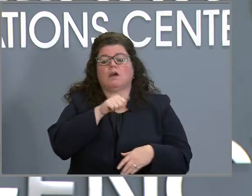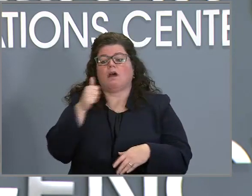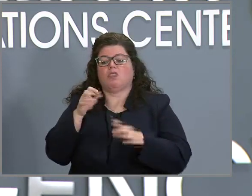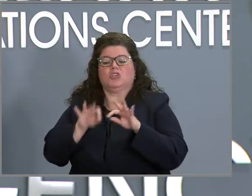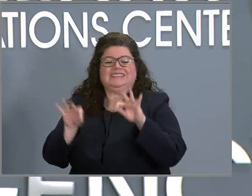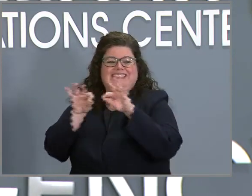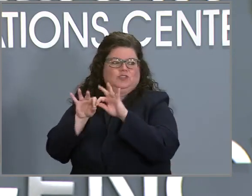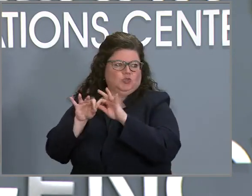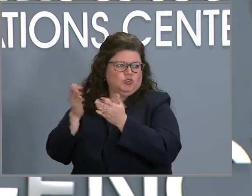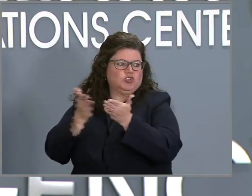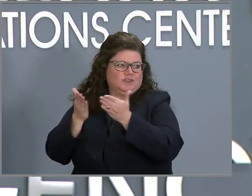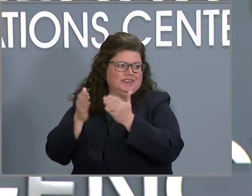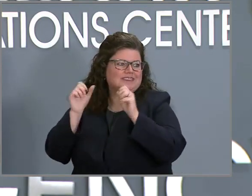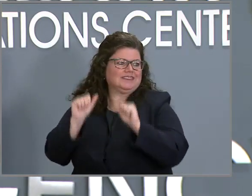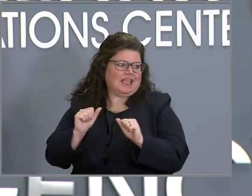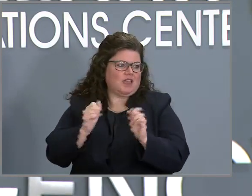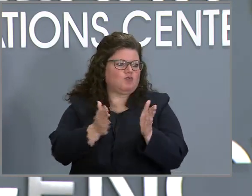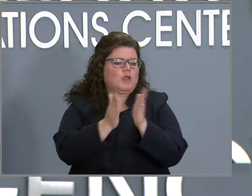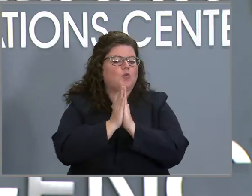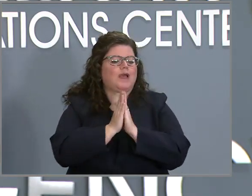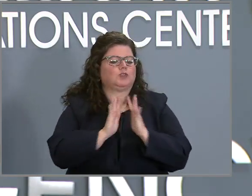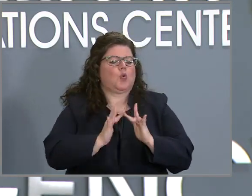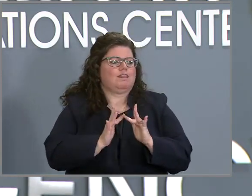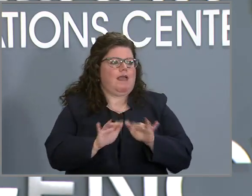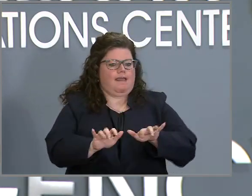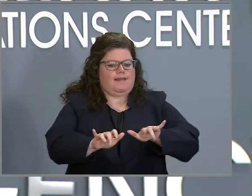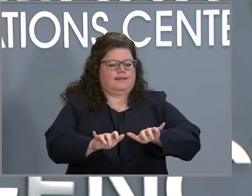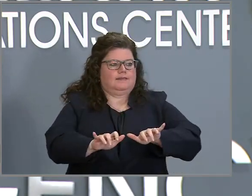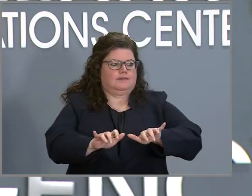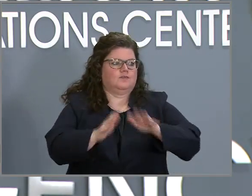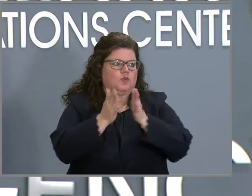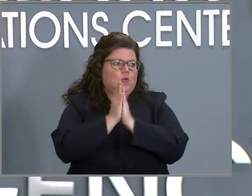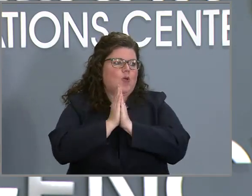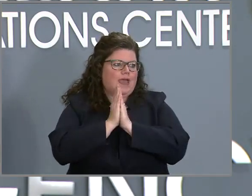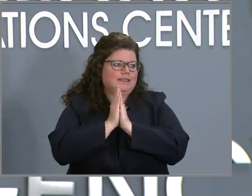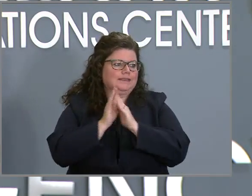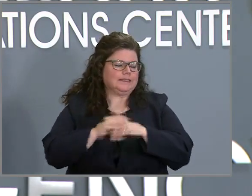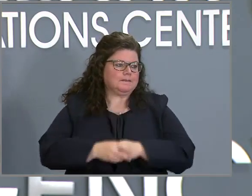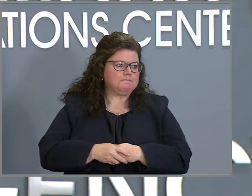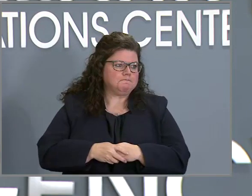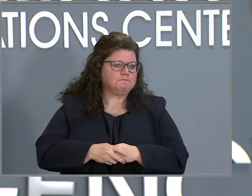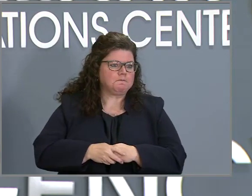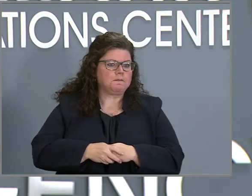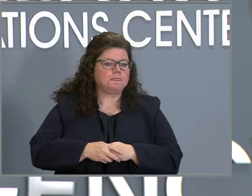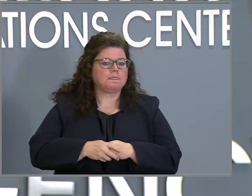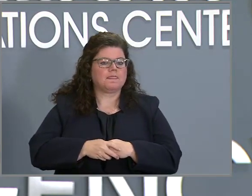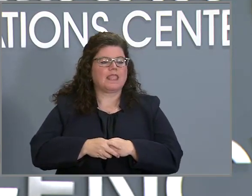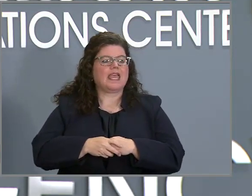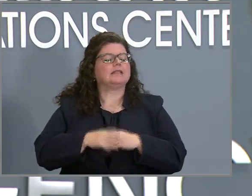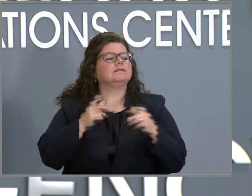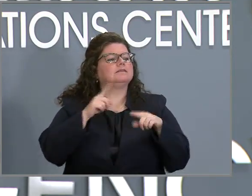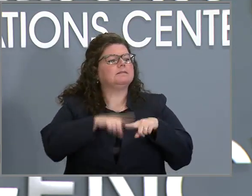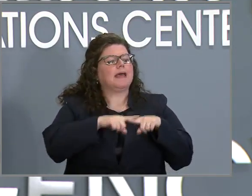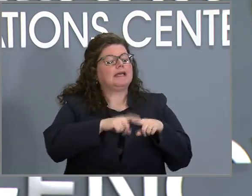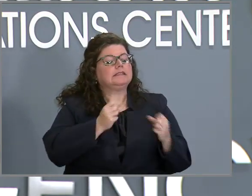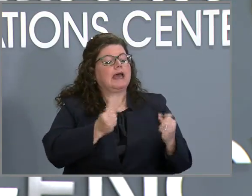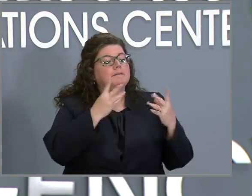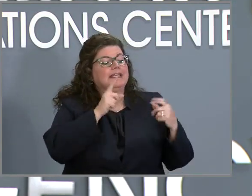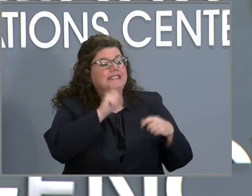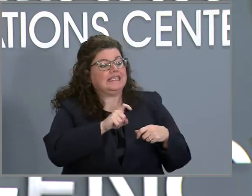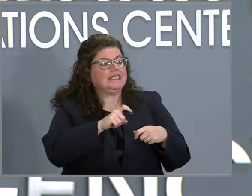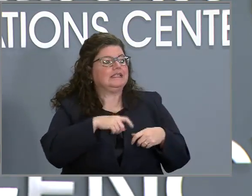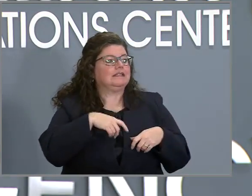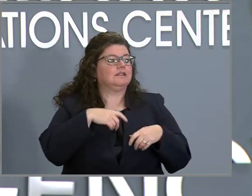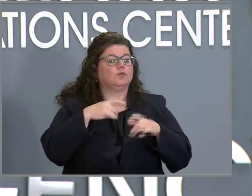the website online and we'll work to provide that, uh, you know, it will depend a bit on, the volume needed, but also size of